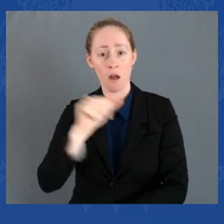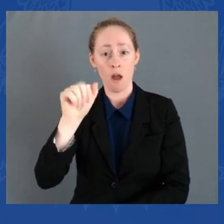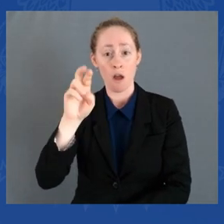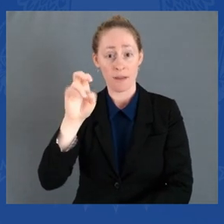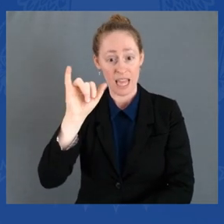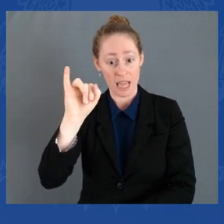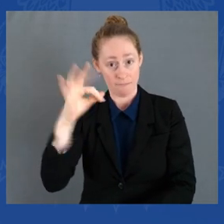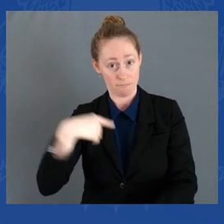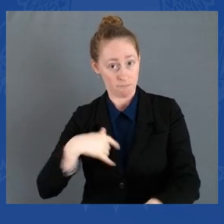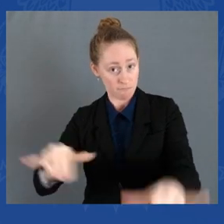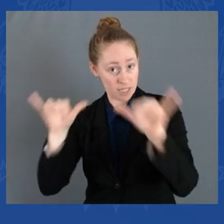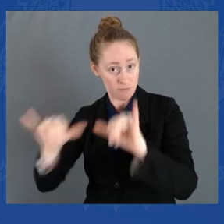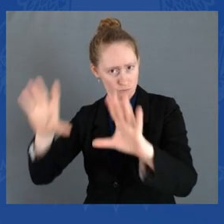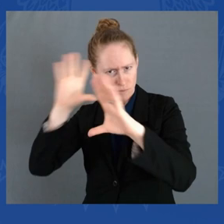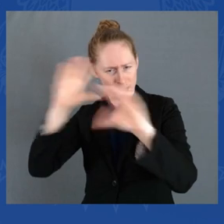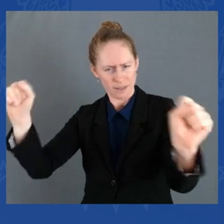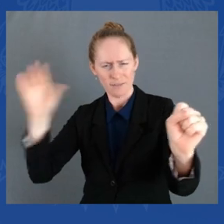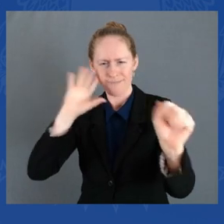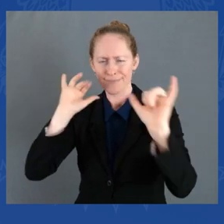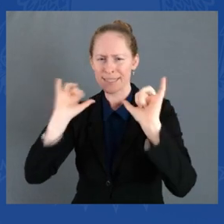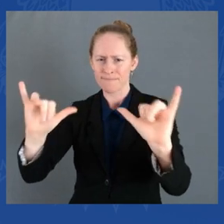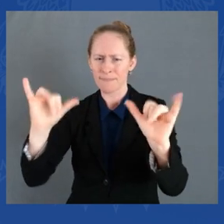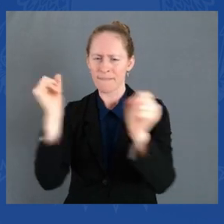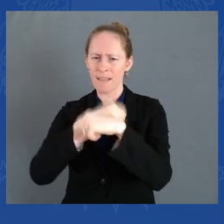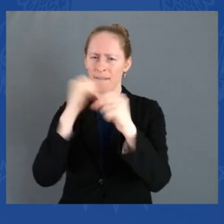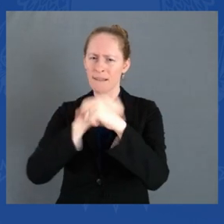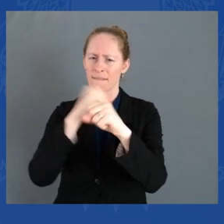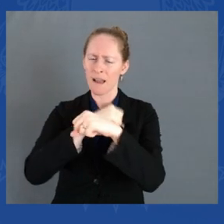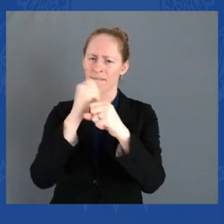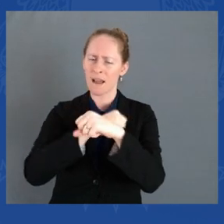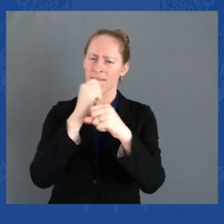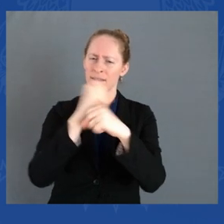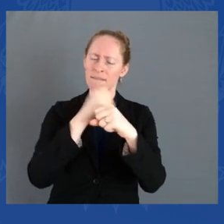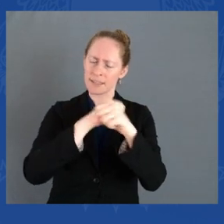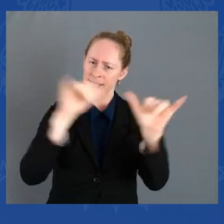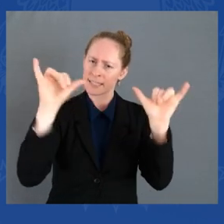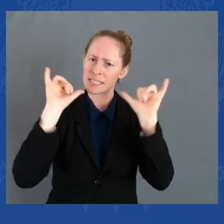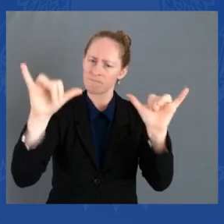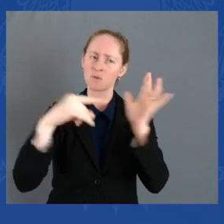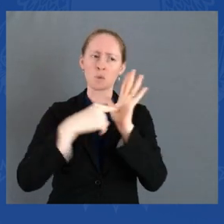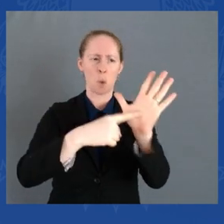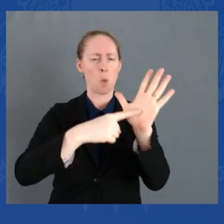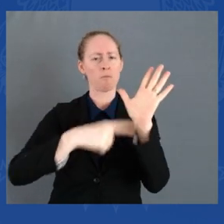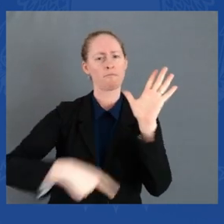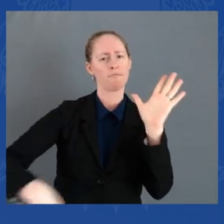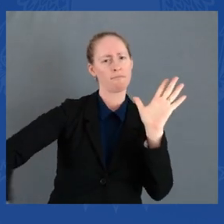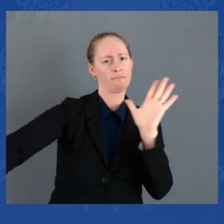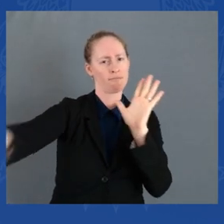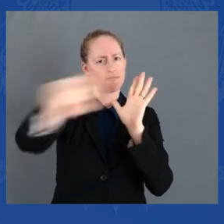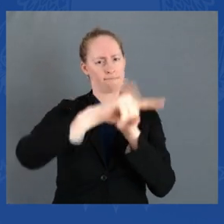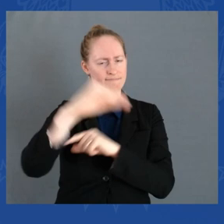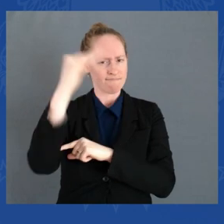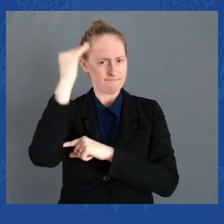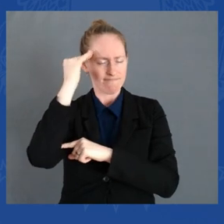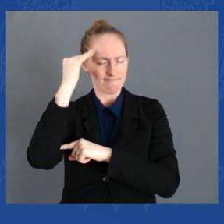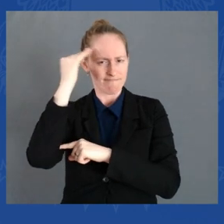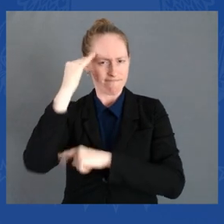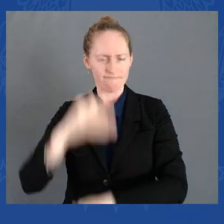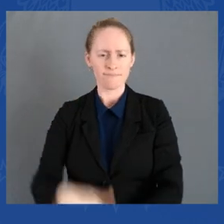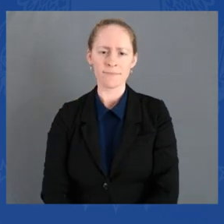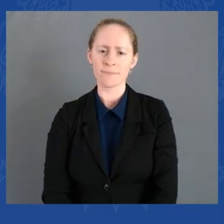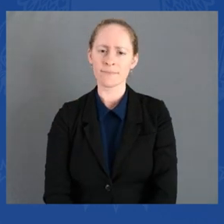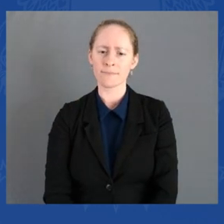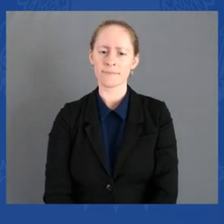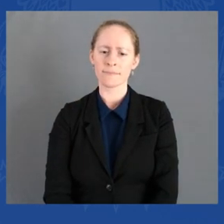expose everybody. We've got to make sure that this, in my, you know, there's a, there's a, a hymn in my,